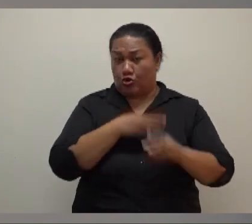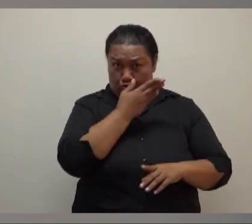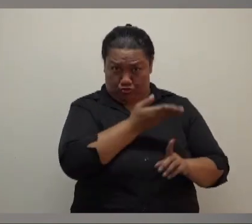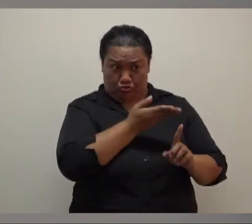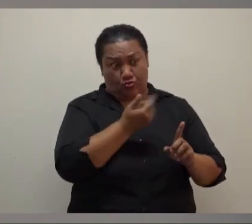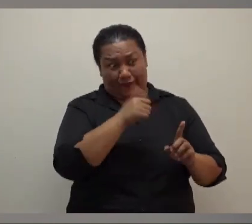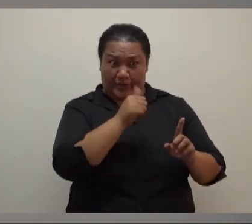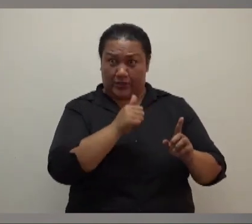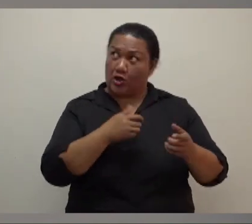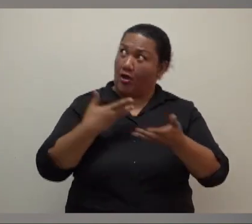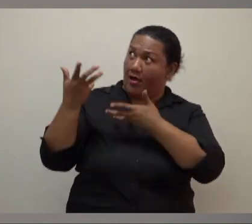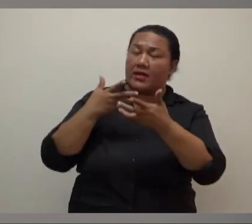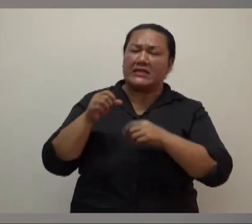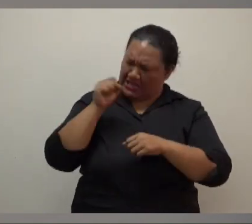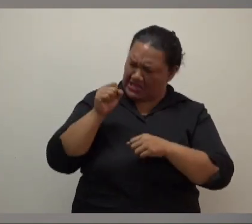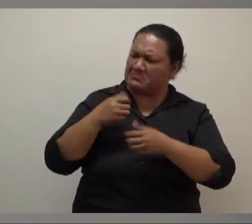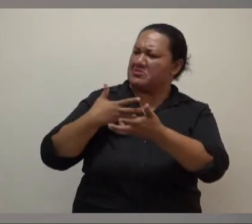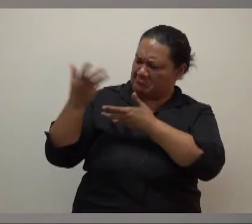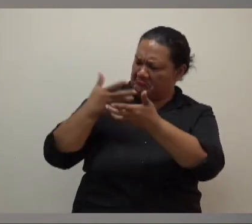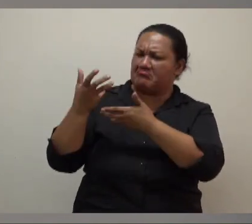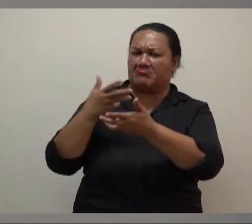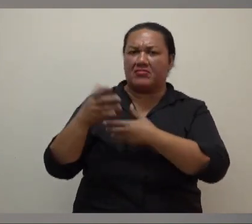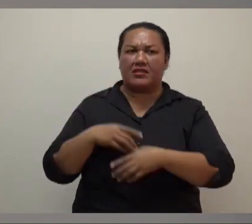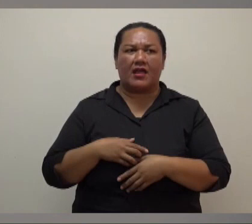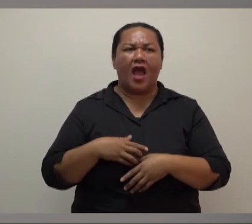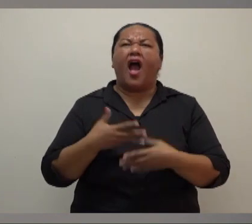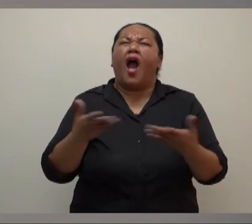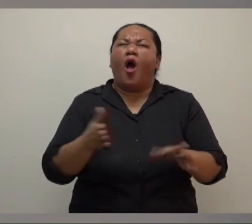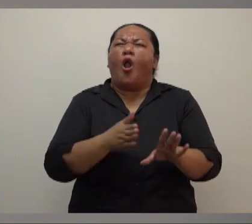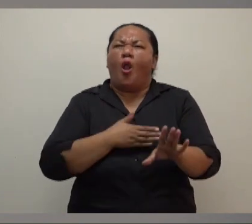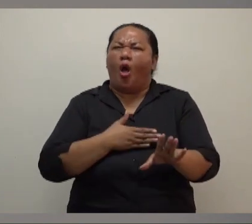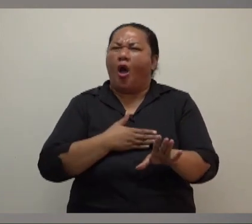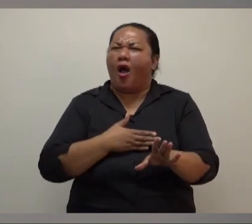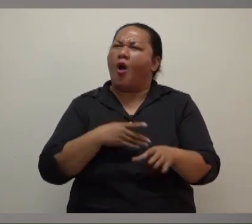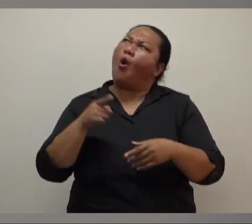his procedure, yes. How long ago did he go away? A week ago.